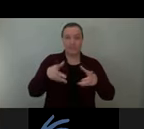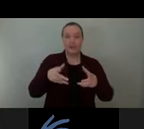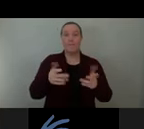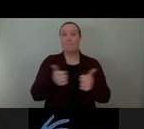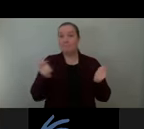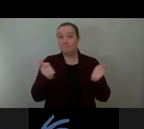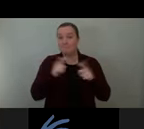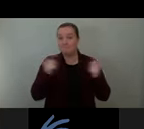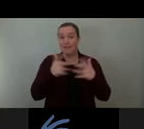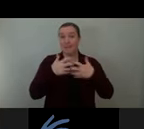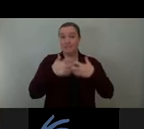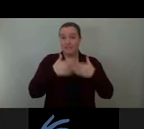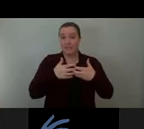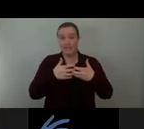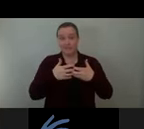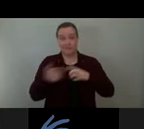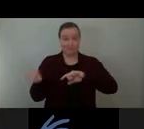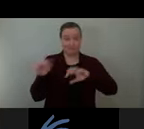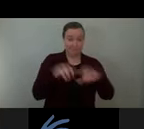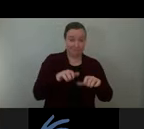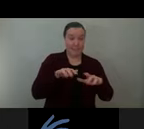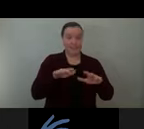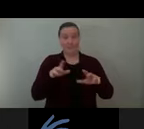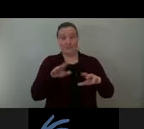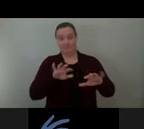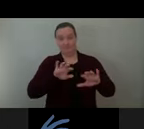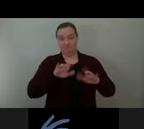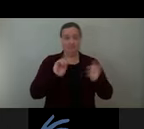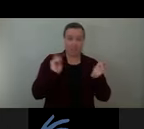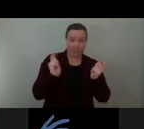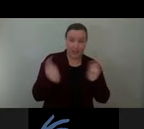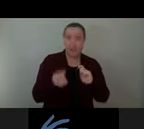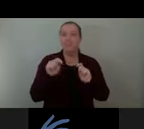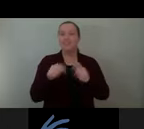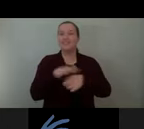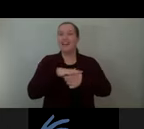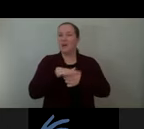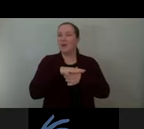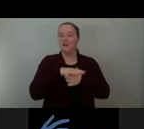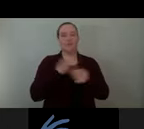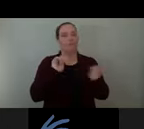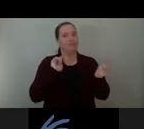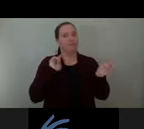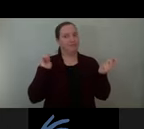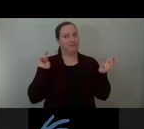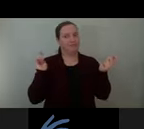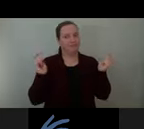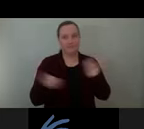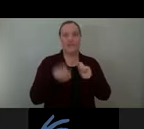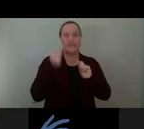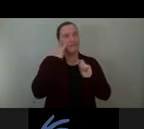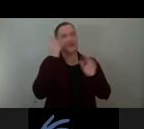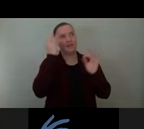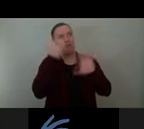And so this site has been in a state of flux if you look at the bigger picture. And what's